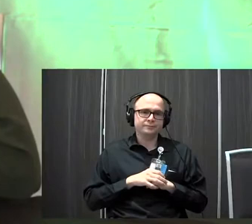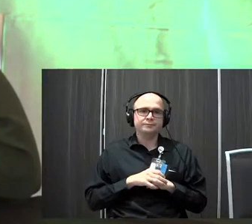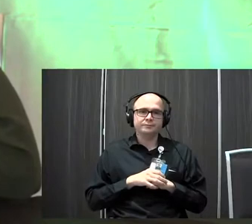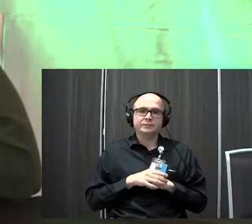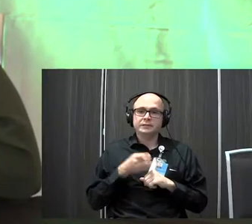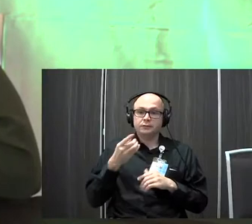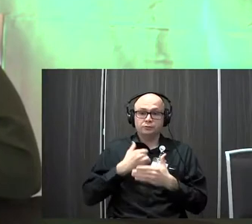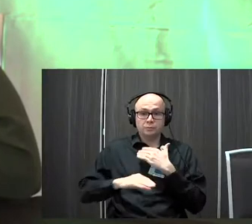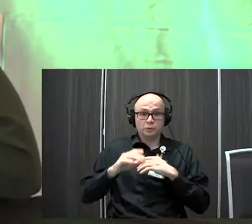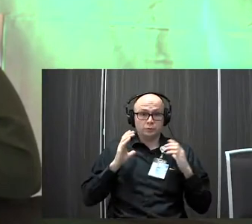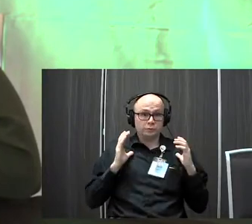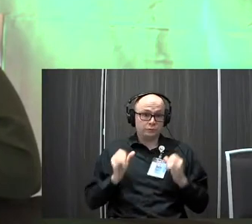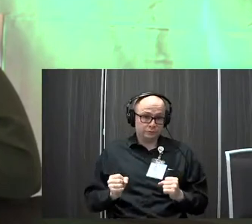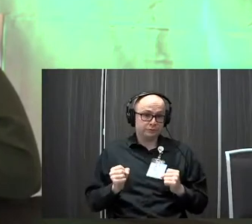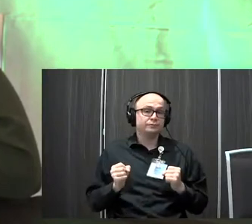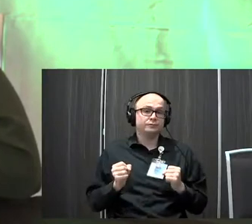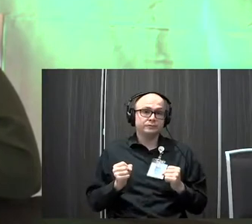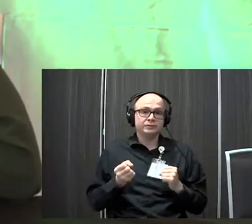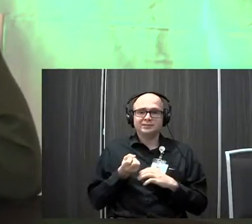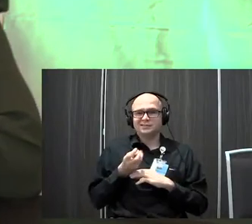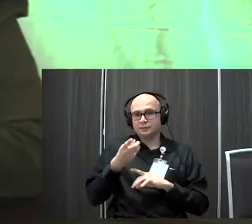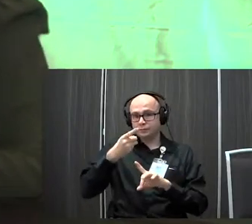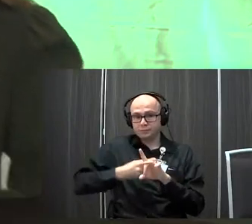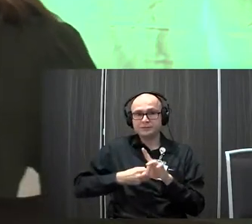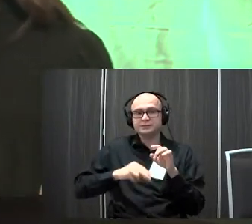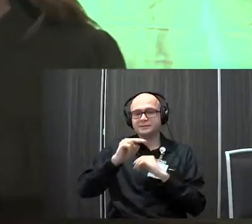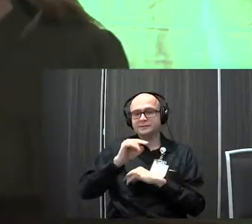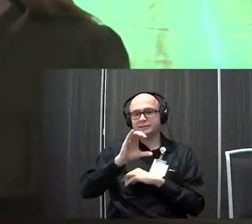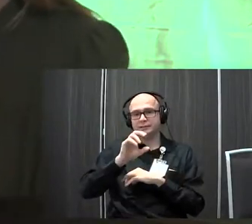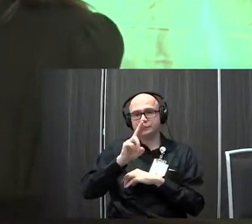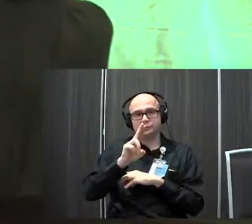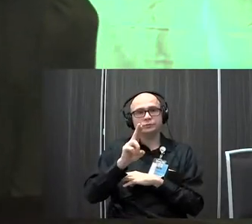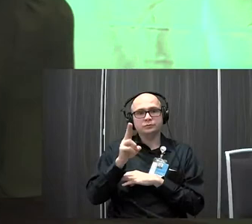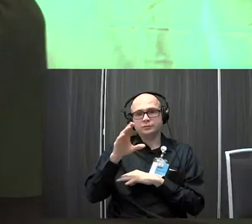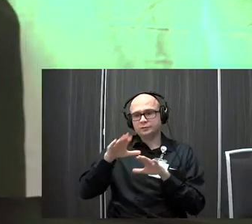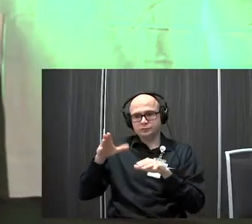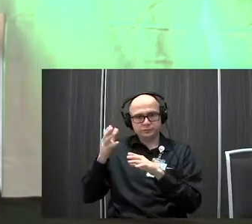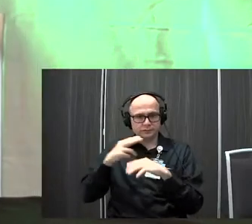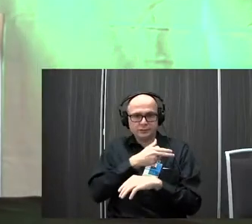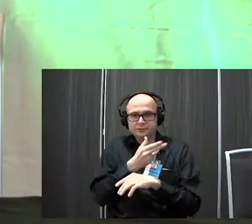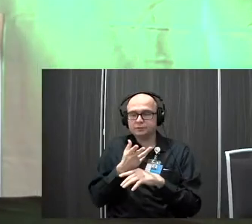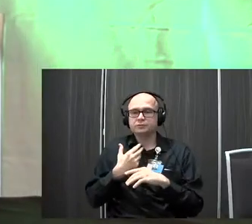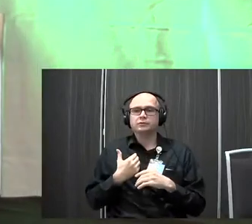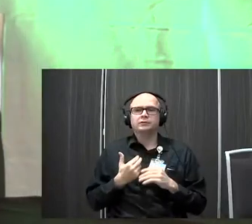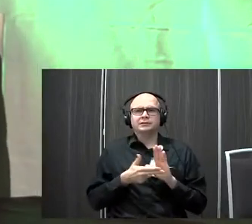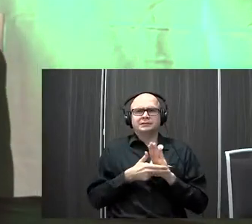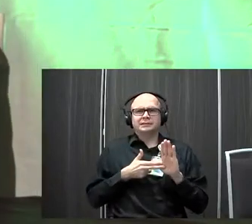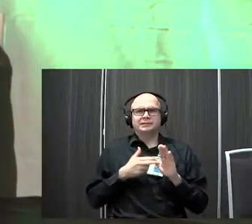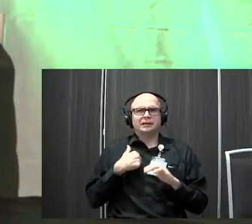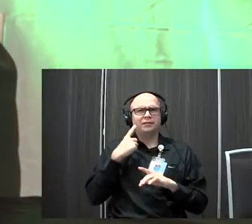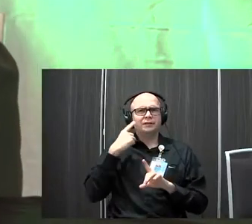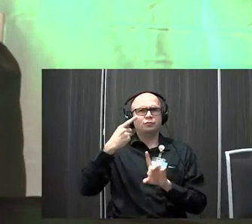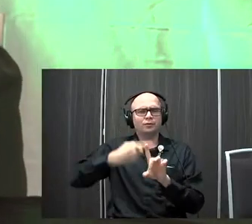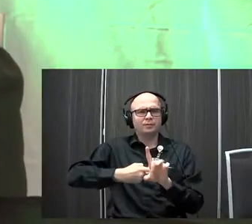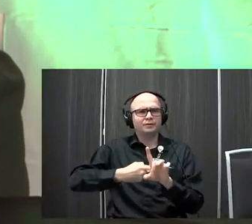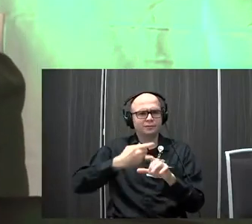so he was born with charge syndrome and spent several months in the NICU at Children's. Um, we got a diagnosis, I think about a month after